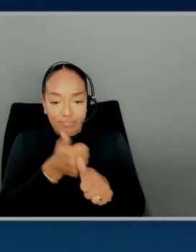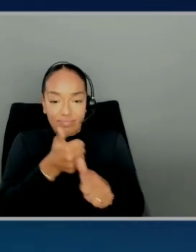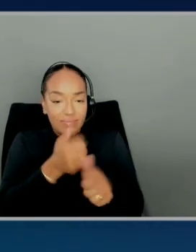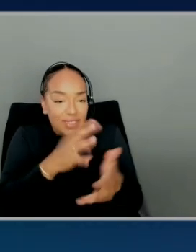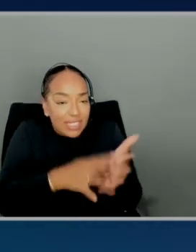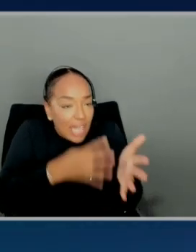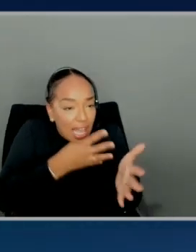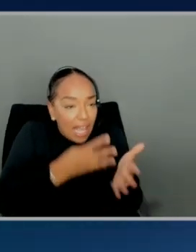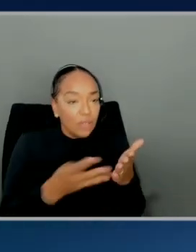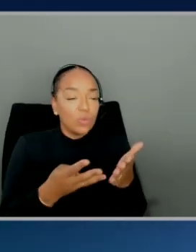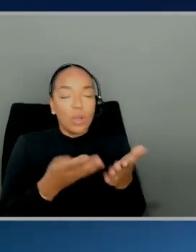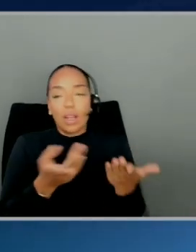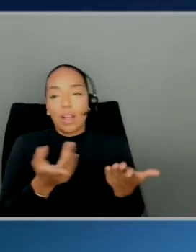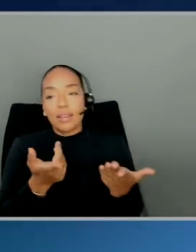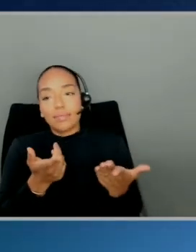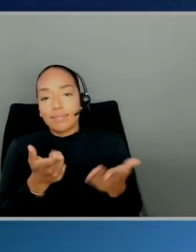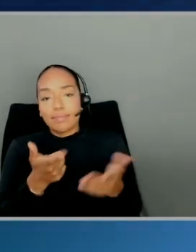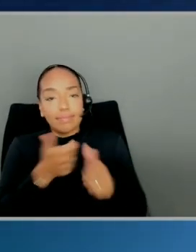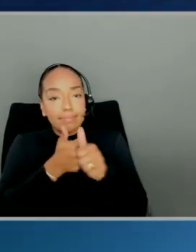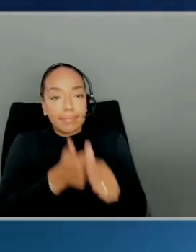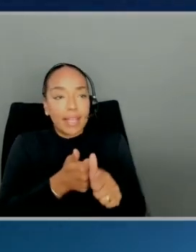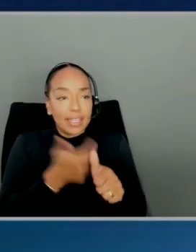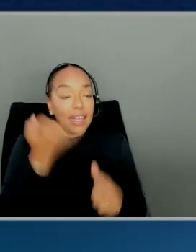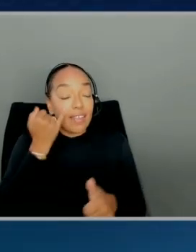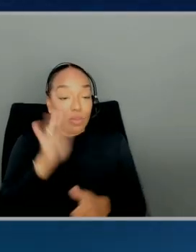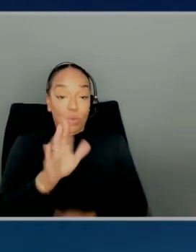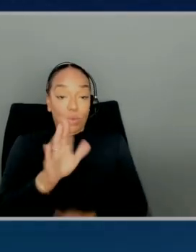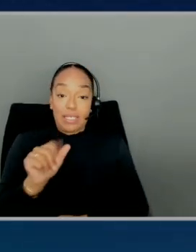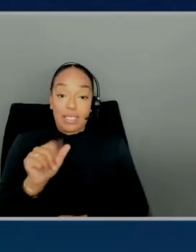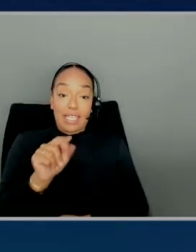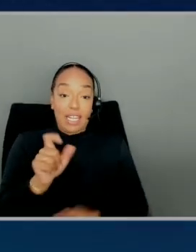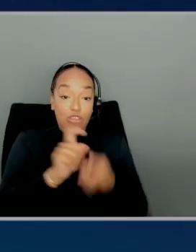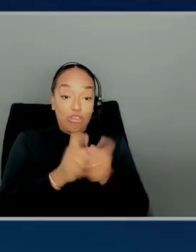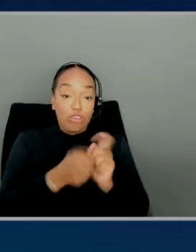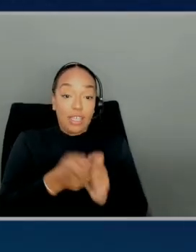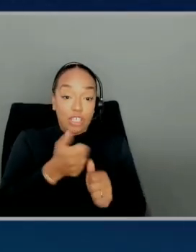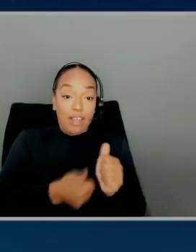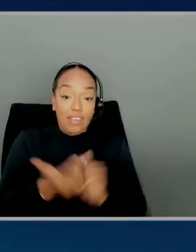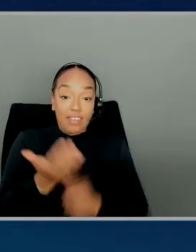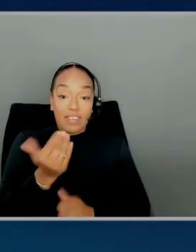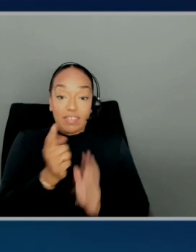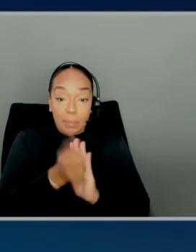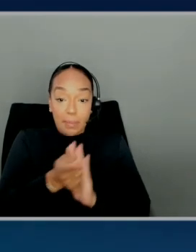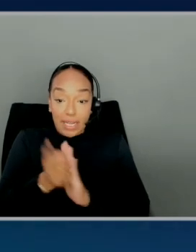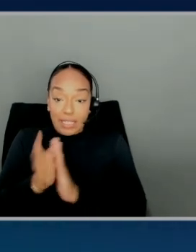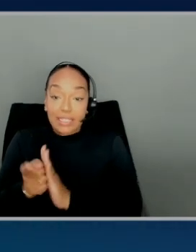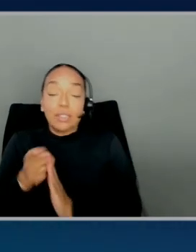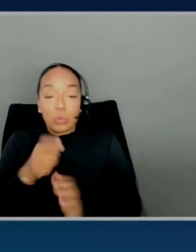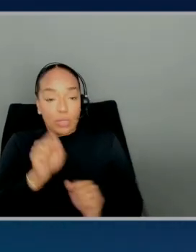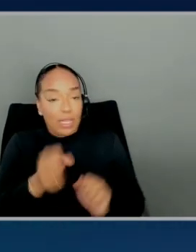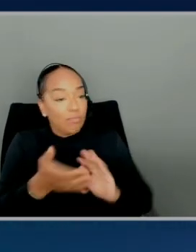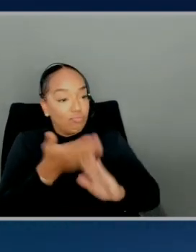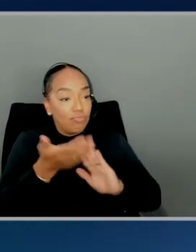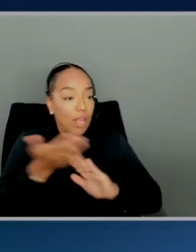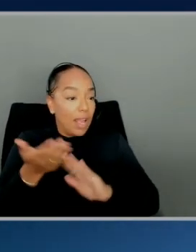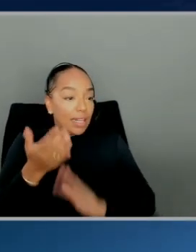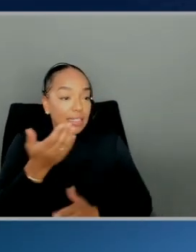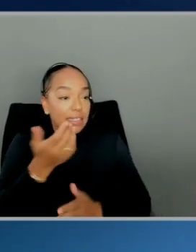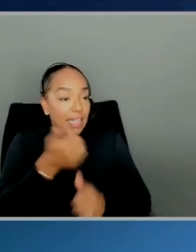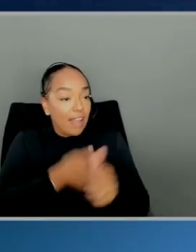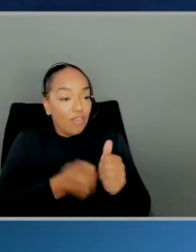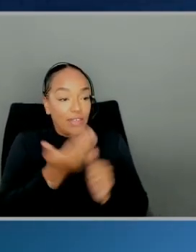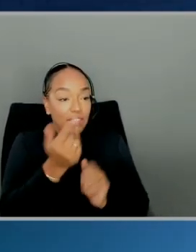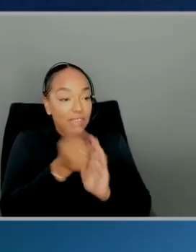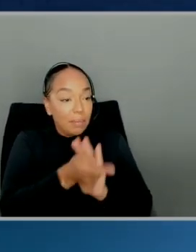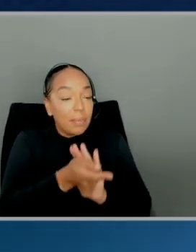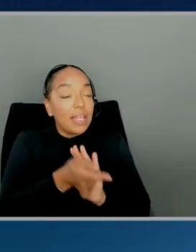have it based on, if your data is changing every 15 minutes, you can have it run every 15 minutes. Okay. And make it automated